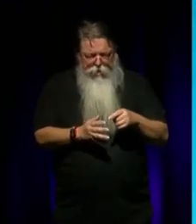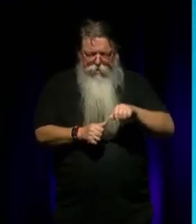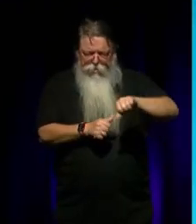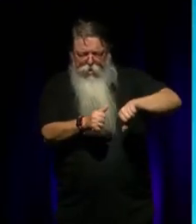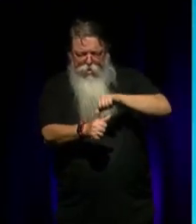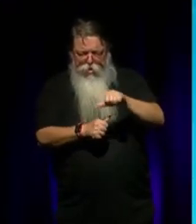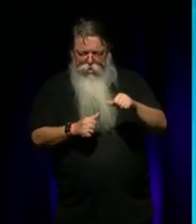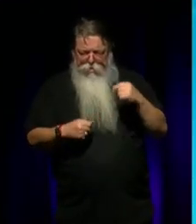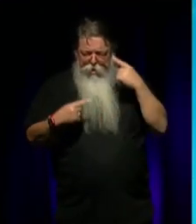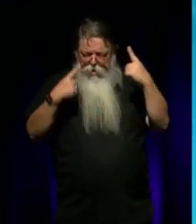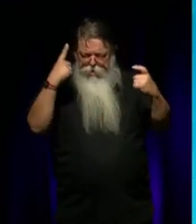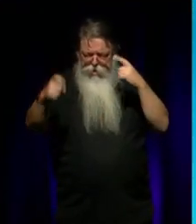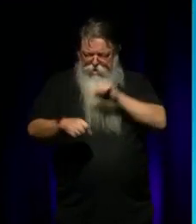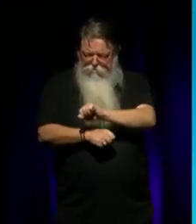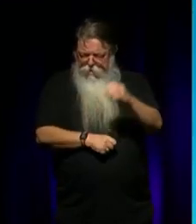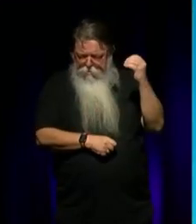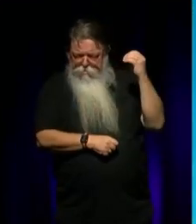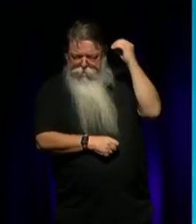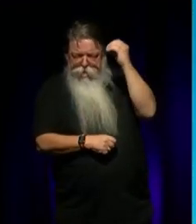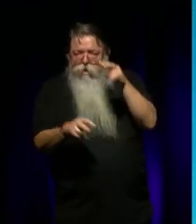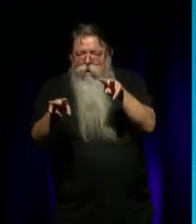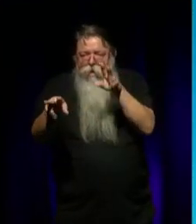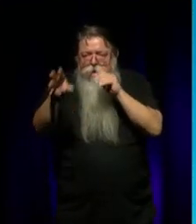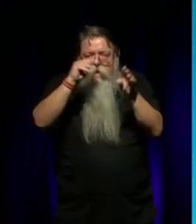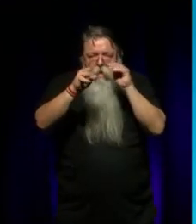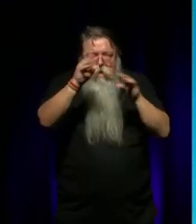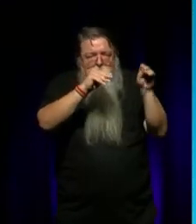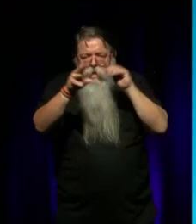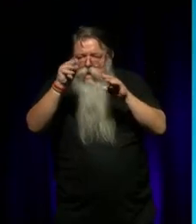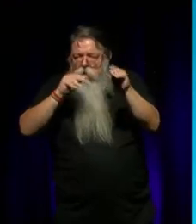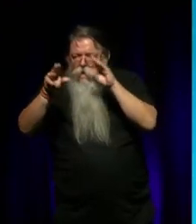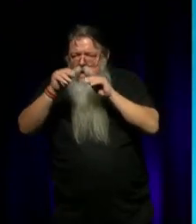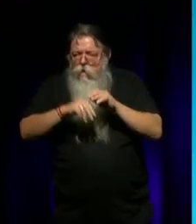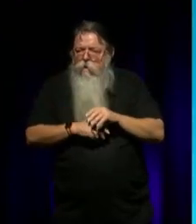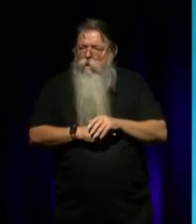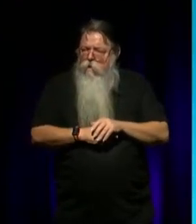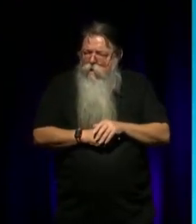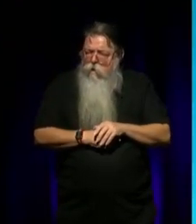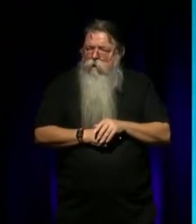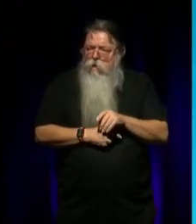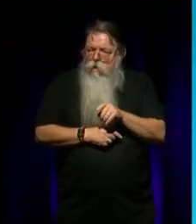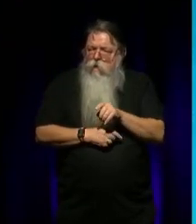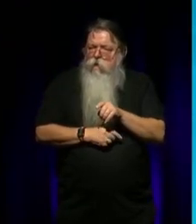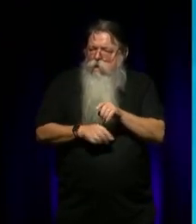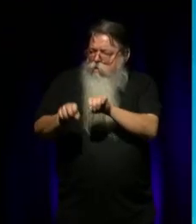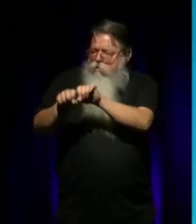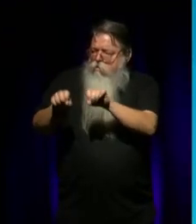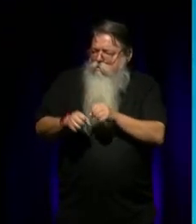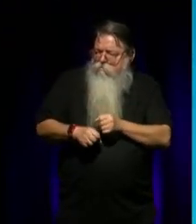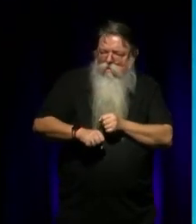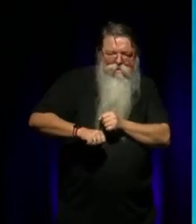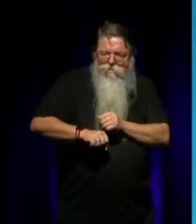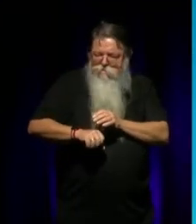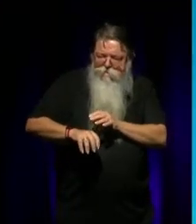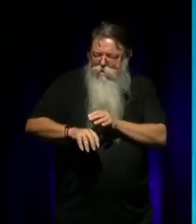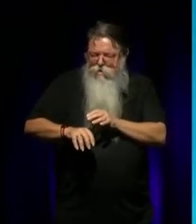That shaped me as well. Like, that was my first taste of resistance and a political voice. And then